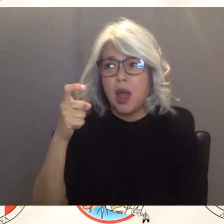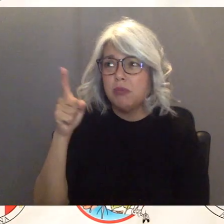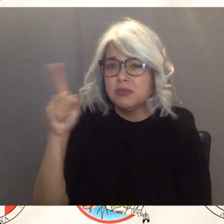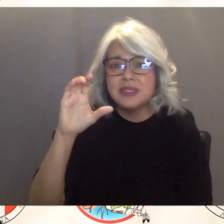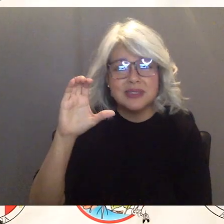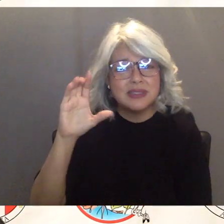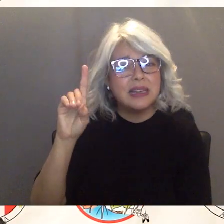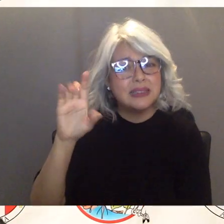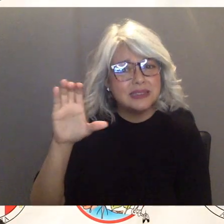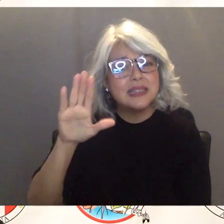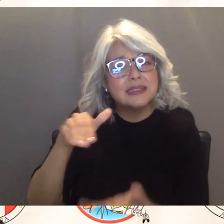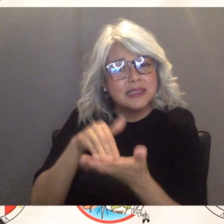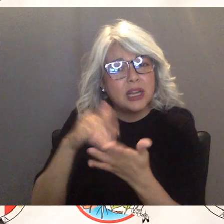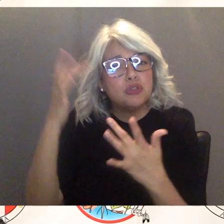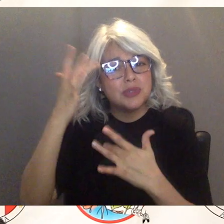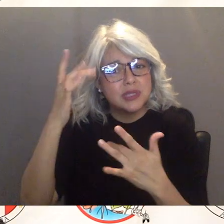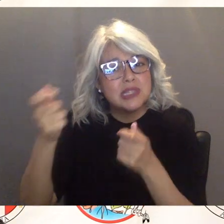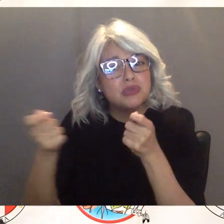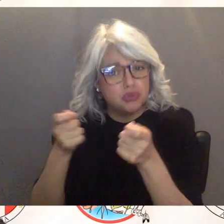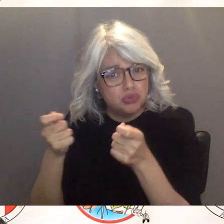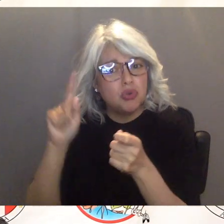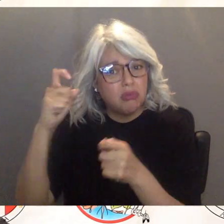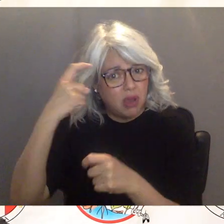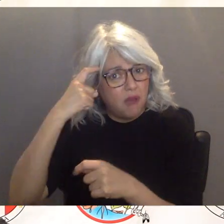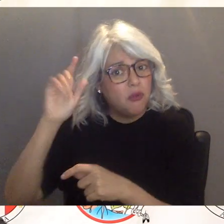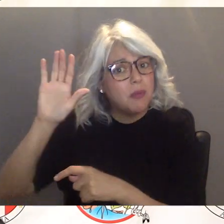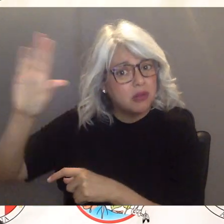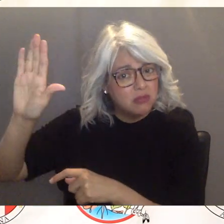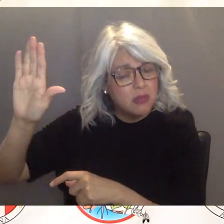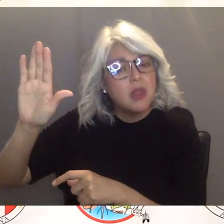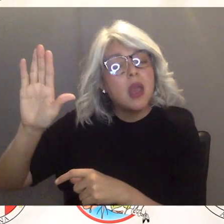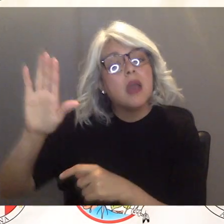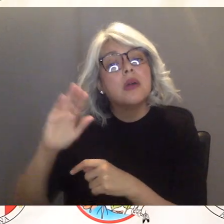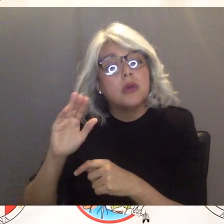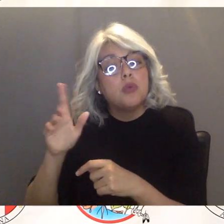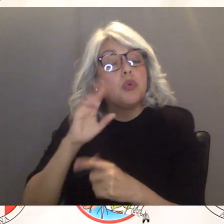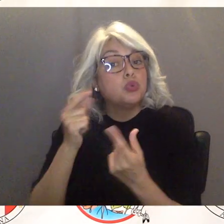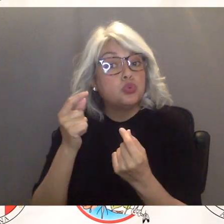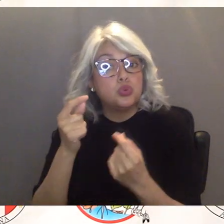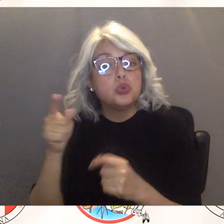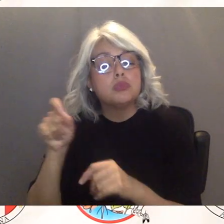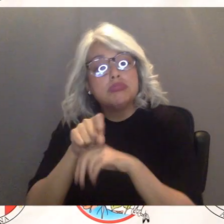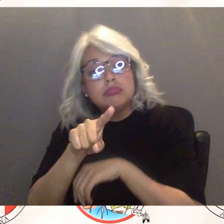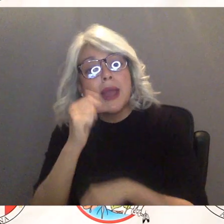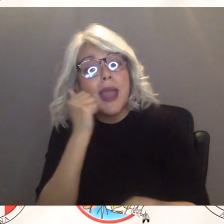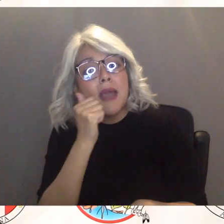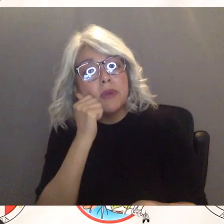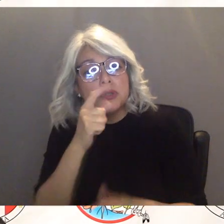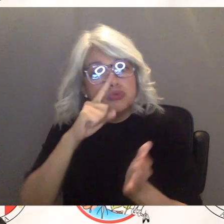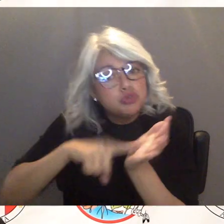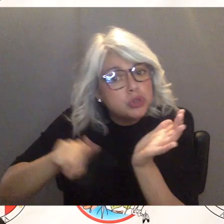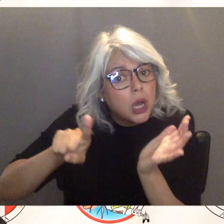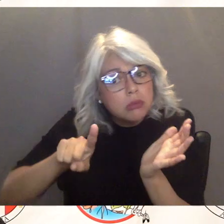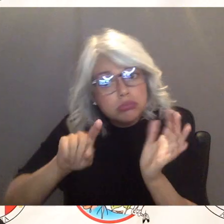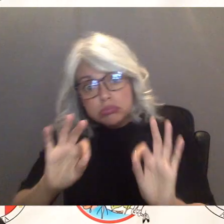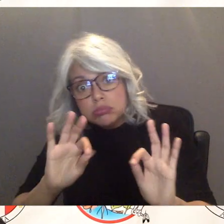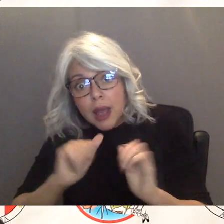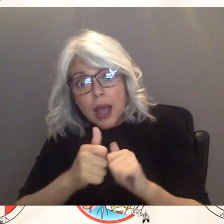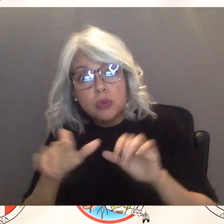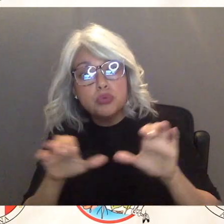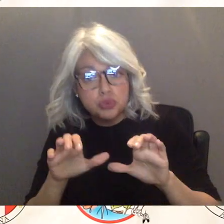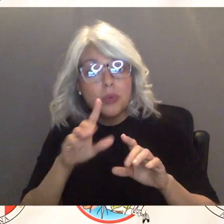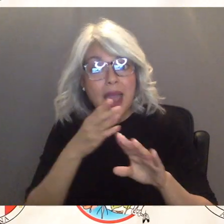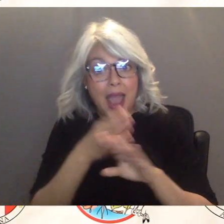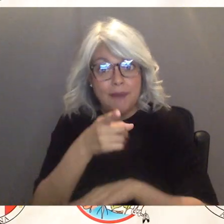cdc application right that we wrote out um so they'll send you a a message every day actually and check in and there's a